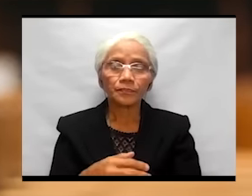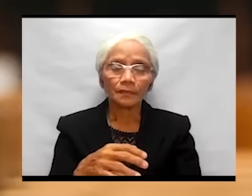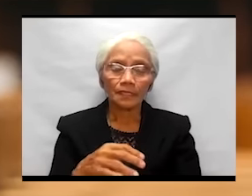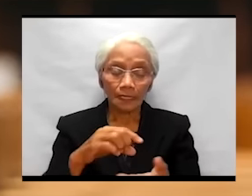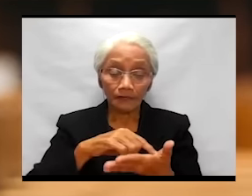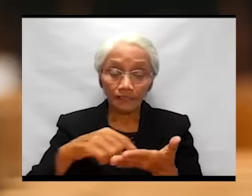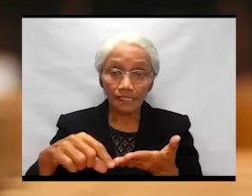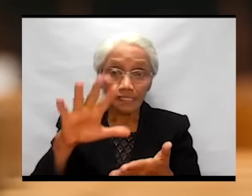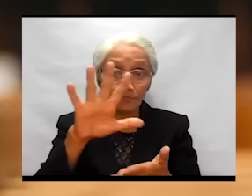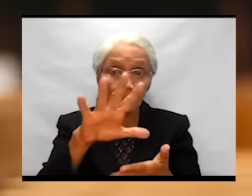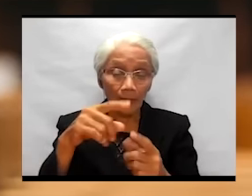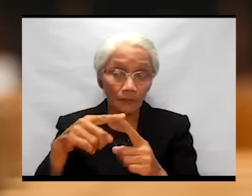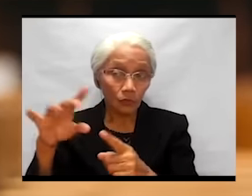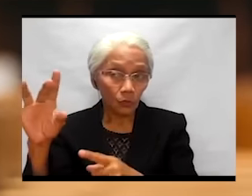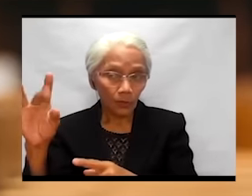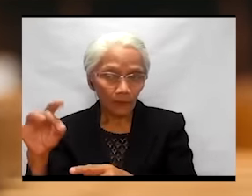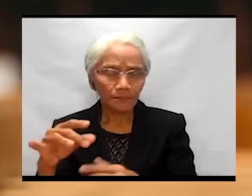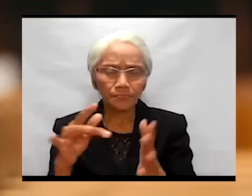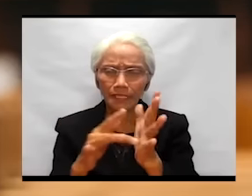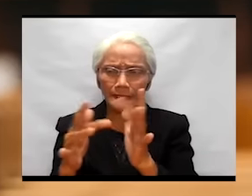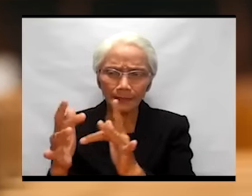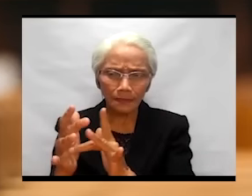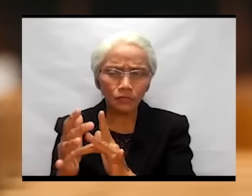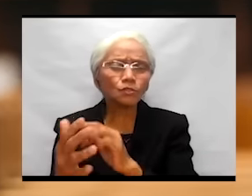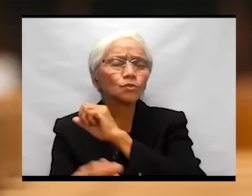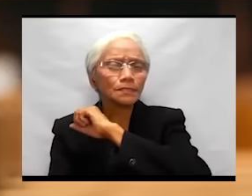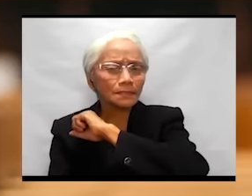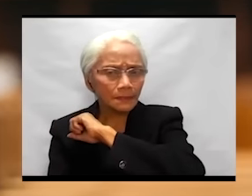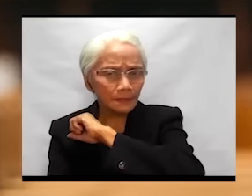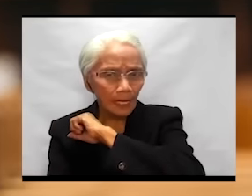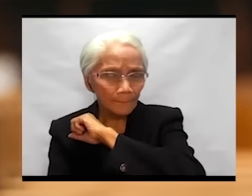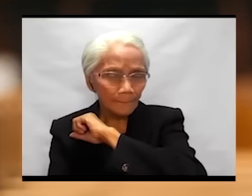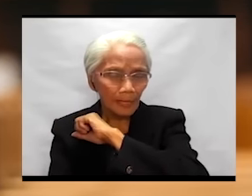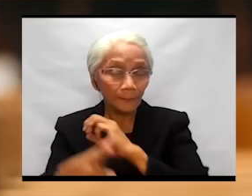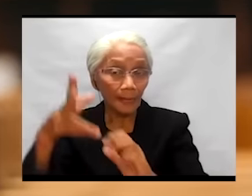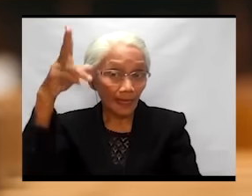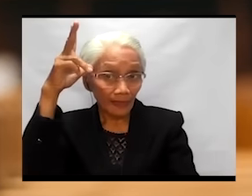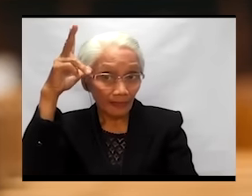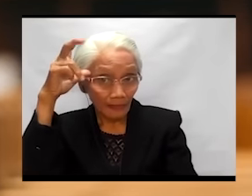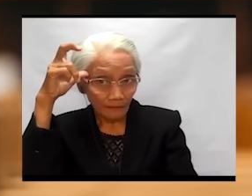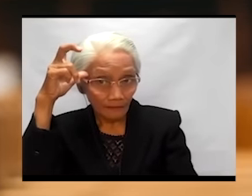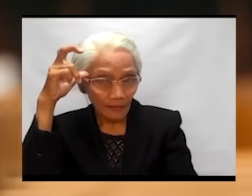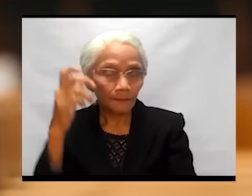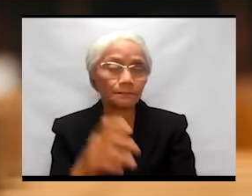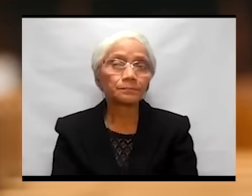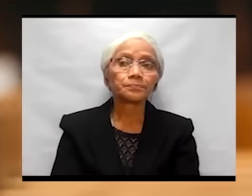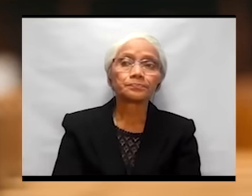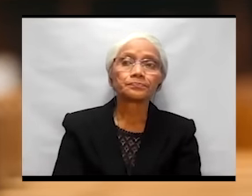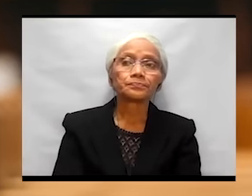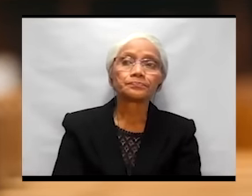5 to 8, Jesus was tempted by the devil.